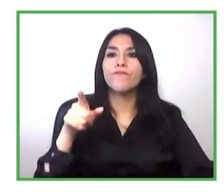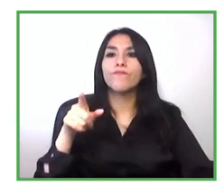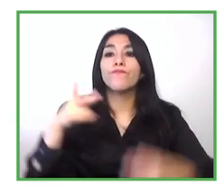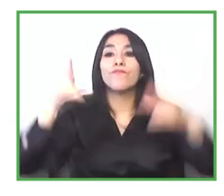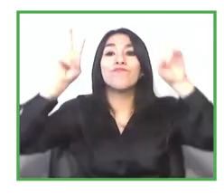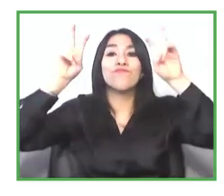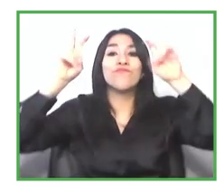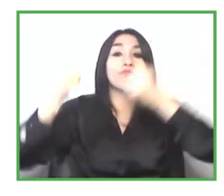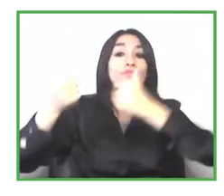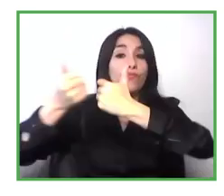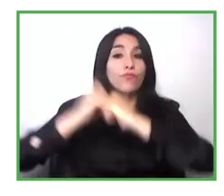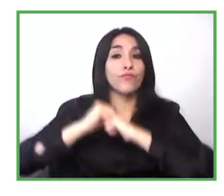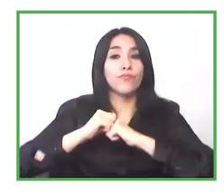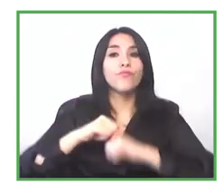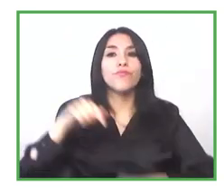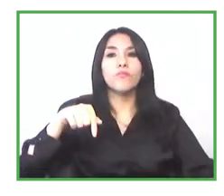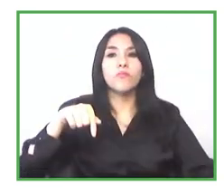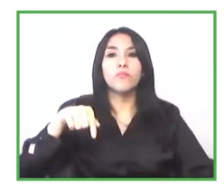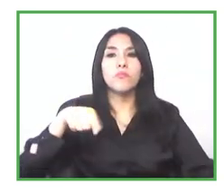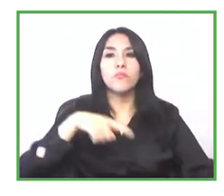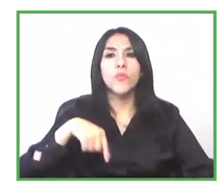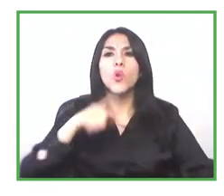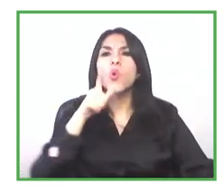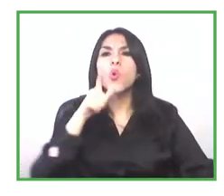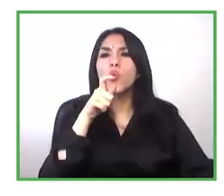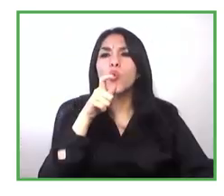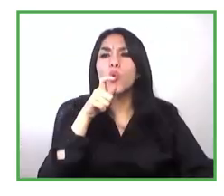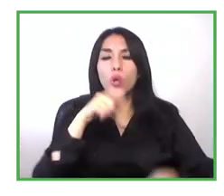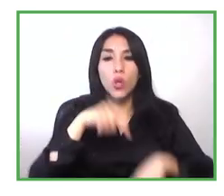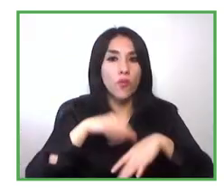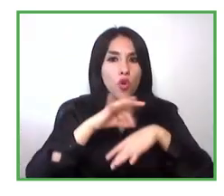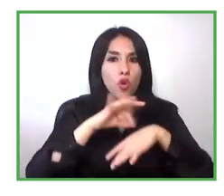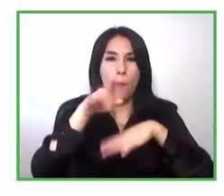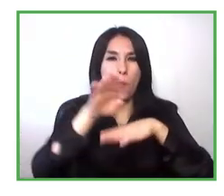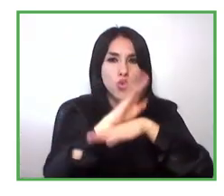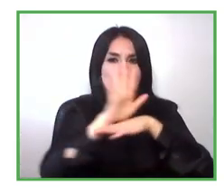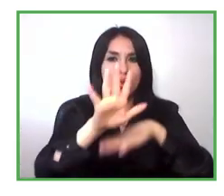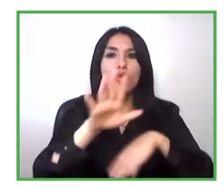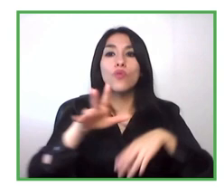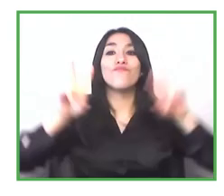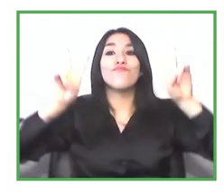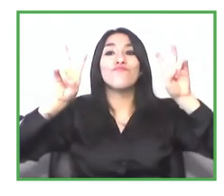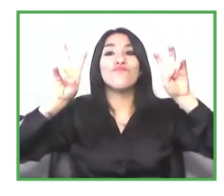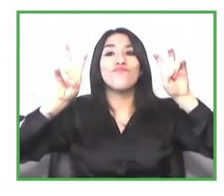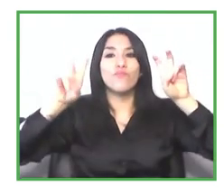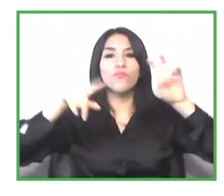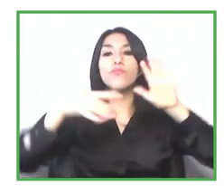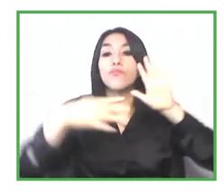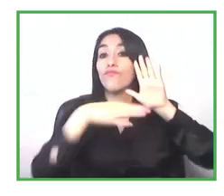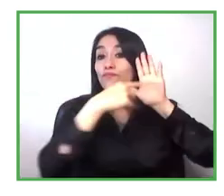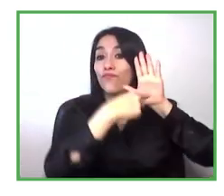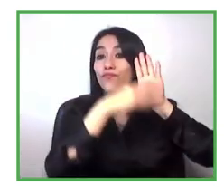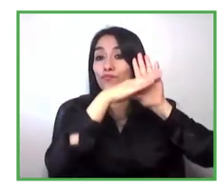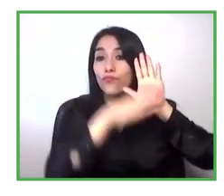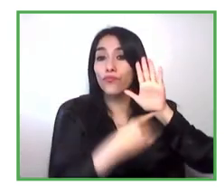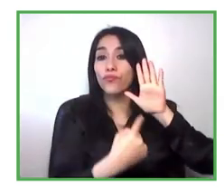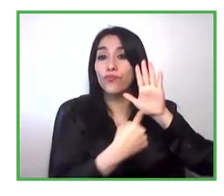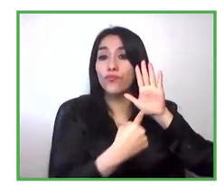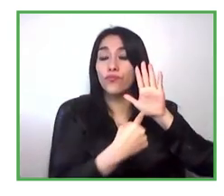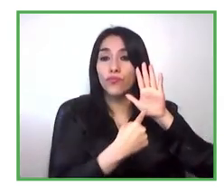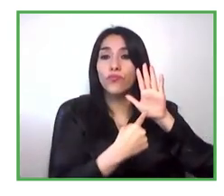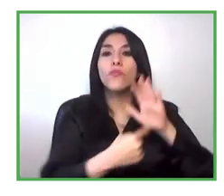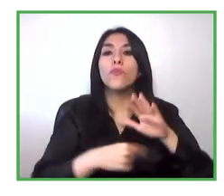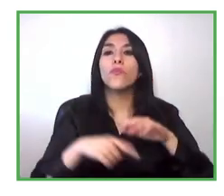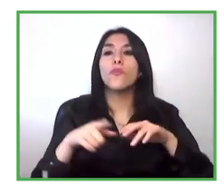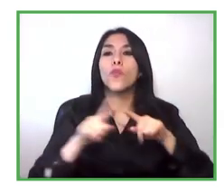and the main barriers that we have faced as a foundation in the implementation of entrepreneurship projects so